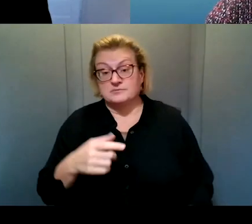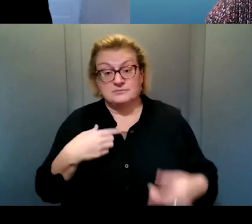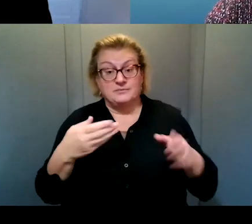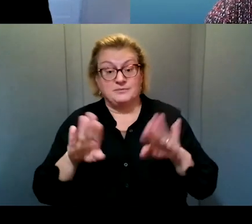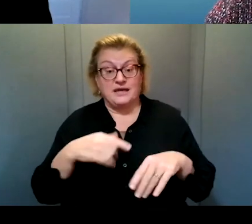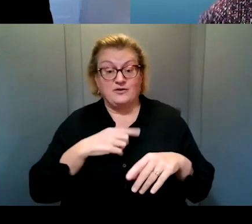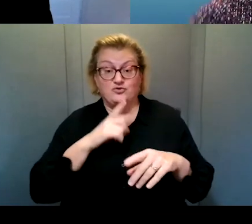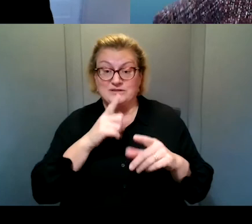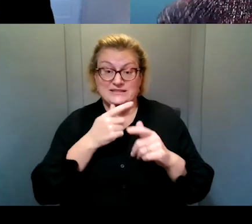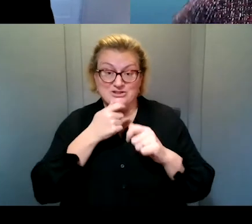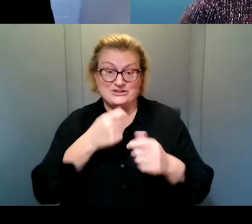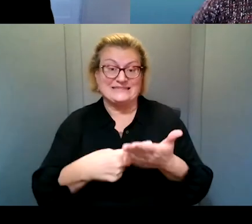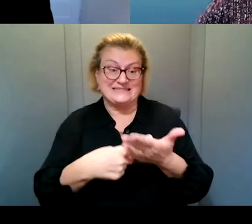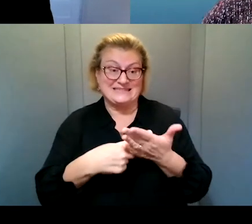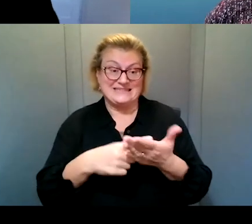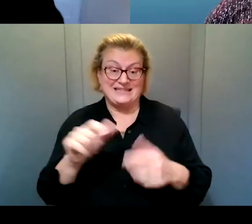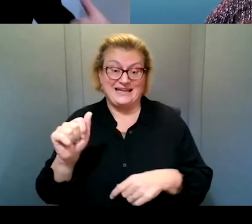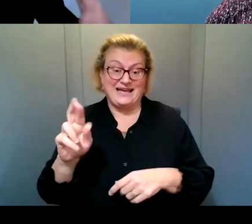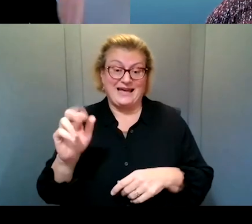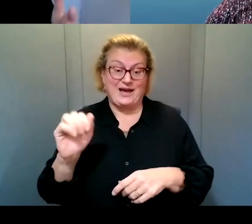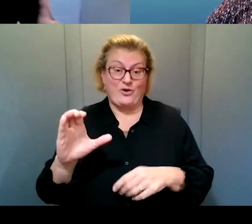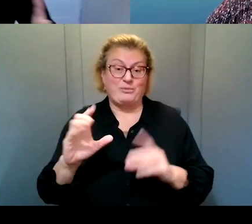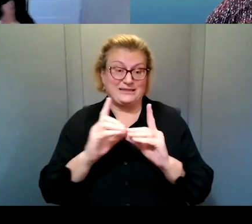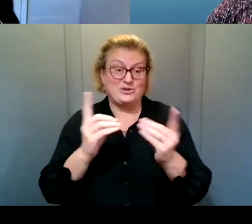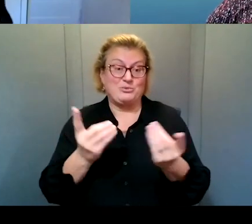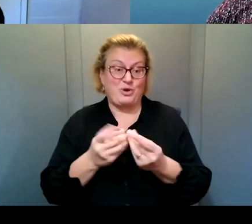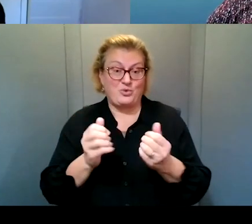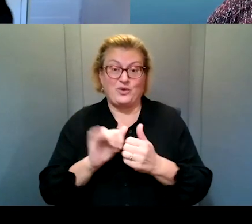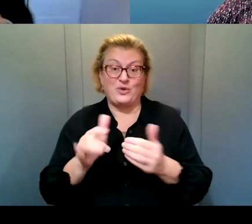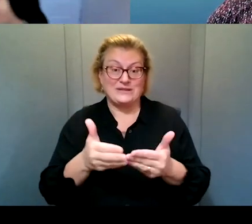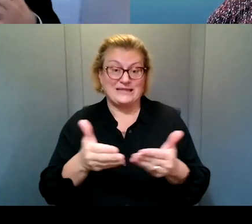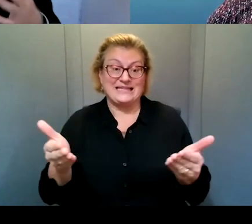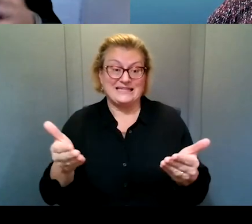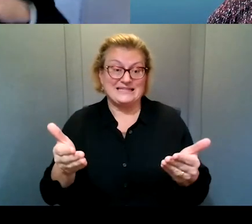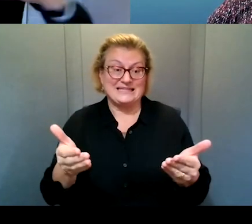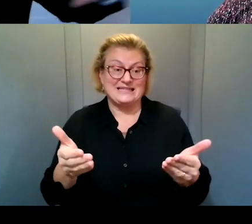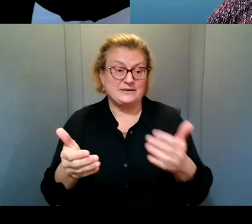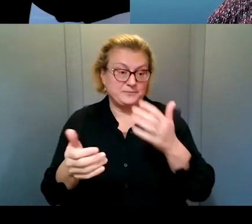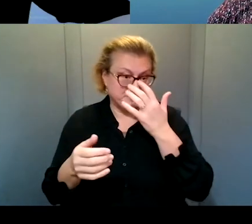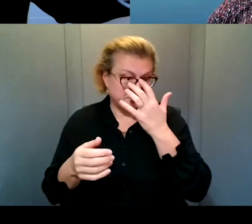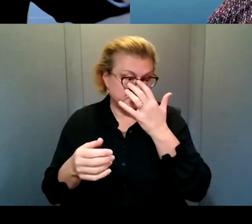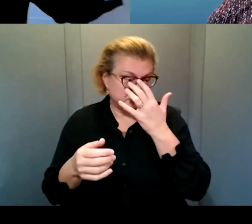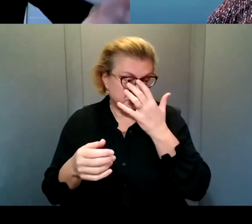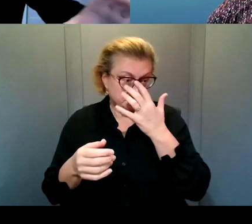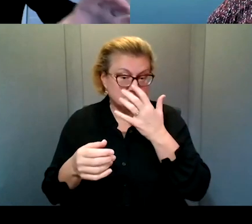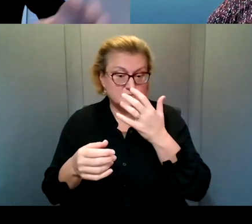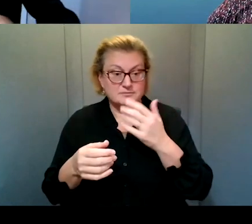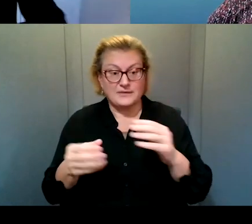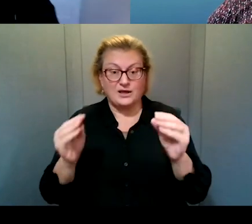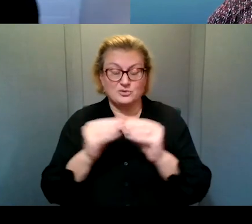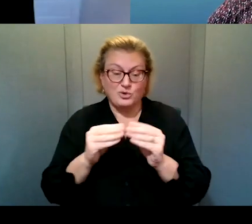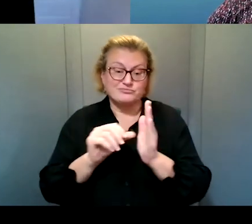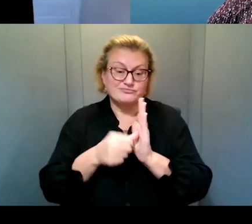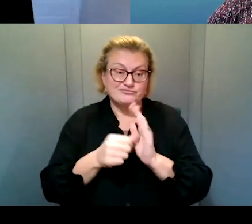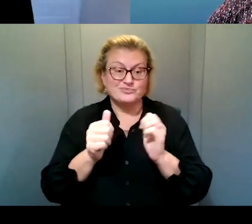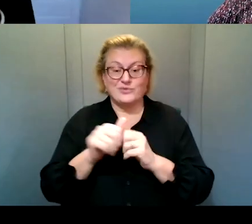discussions in the Arabic department with, with things like that, you know, just cause it's, it's, it's even more pronounced, I think in